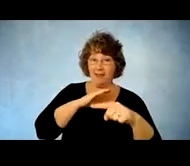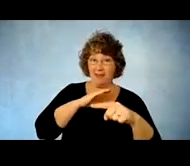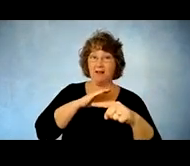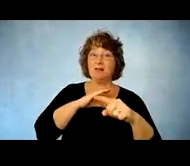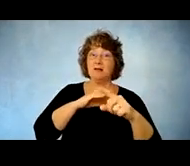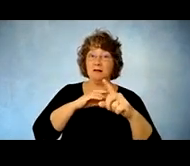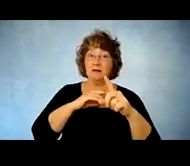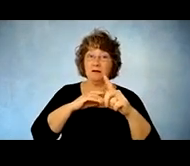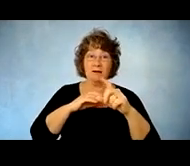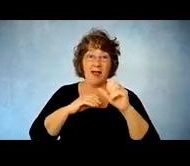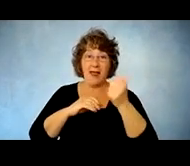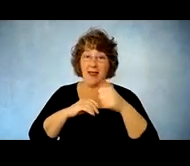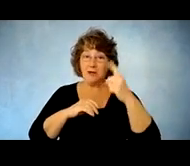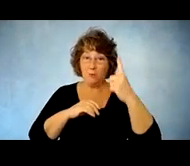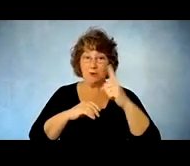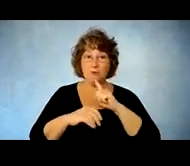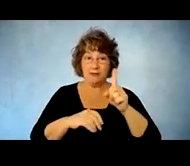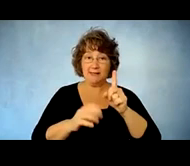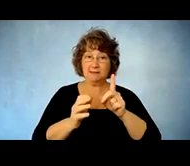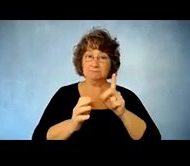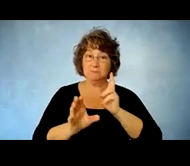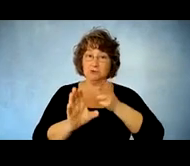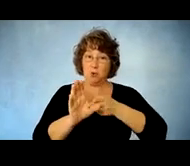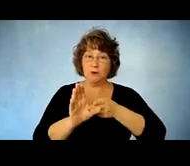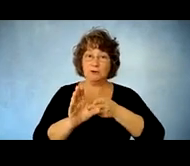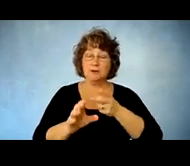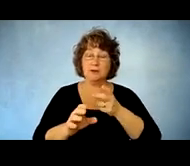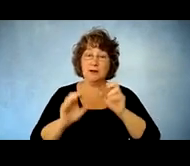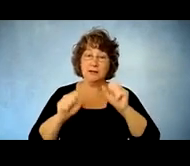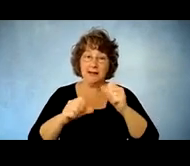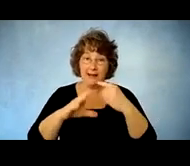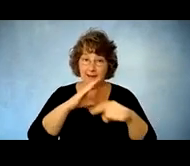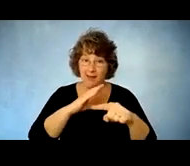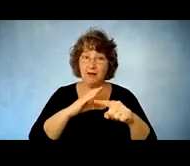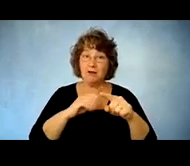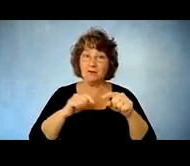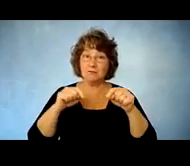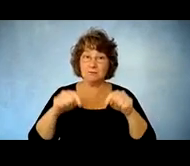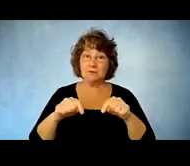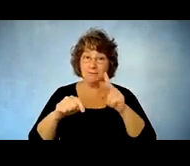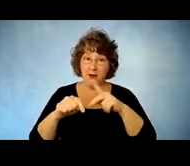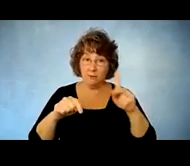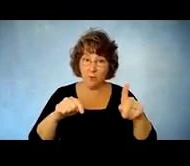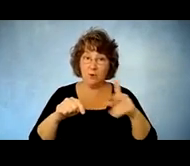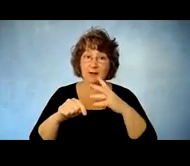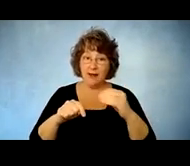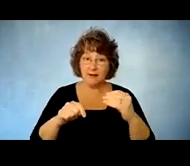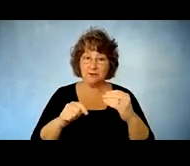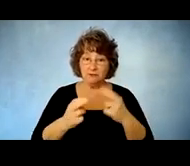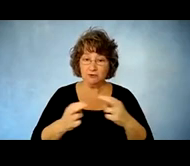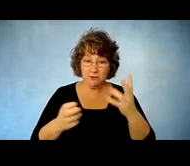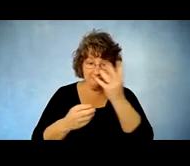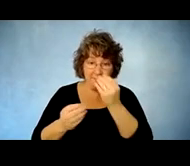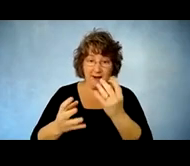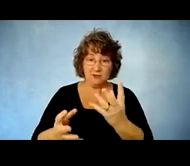as some resource information um just to note this will be uploaded eventually to inform our internal